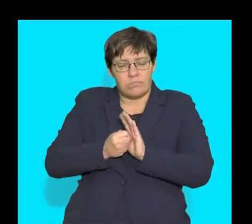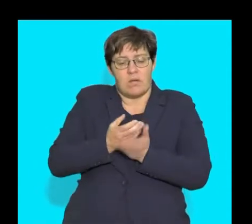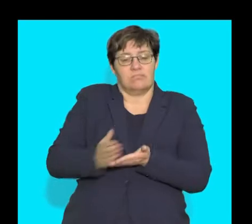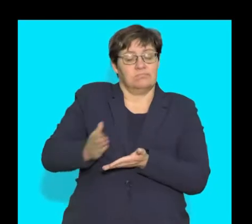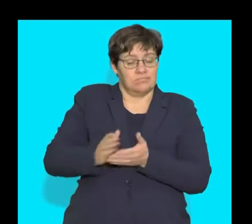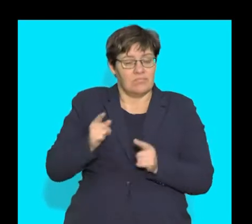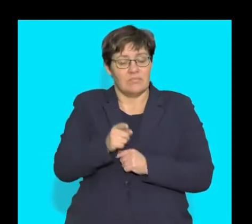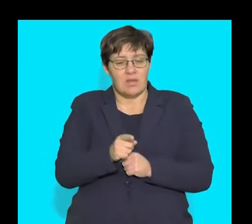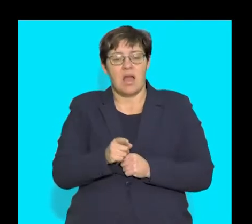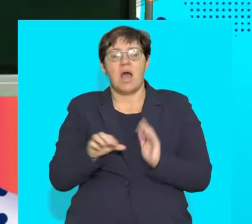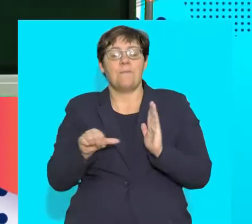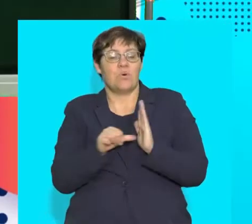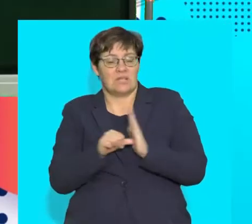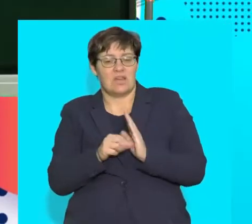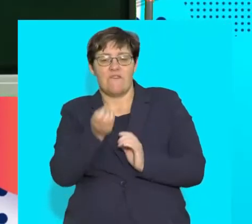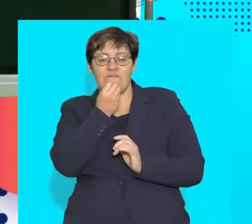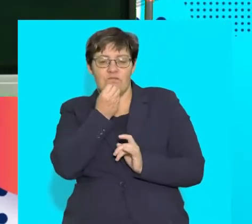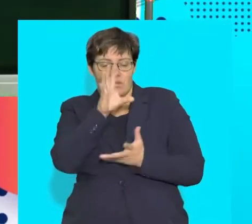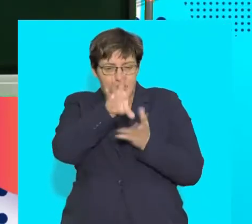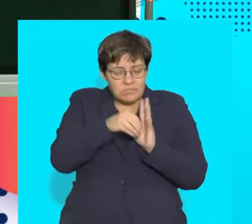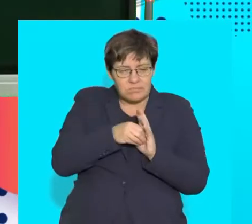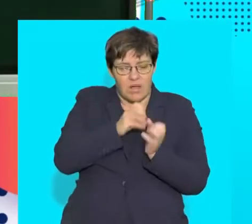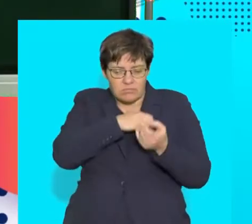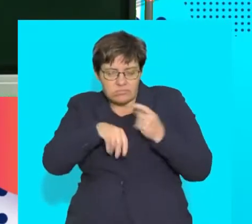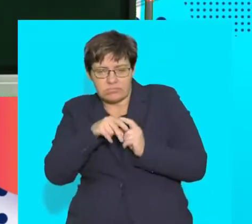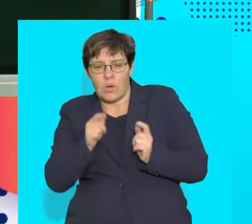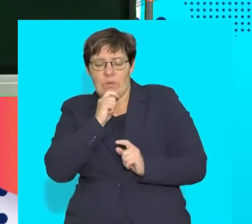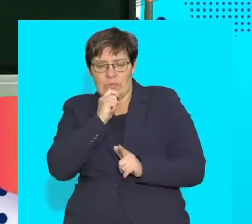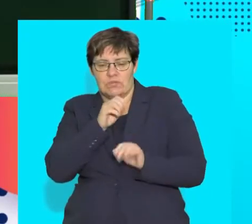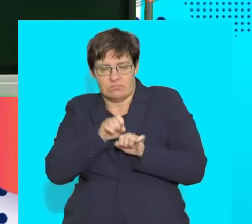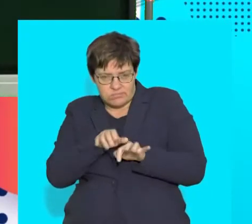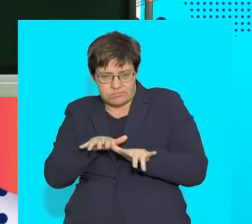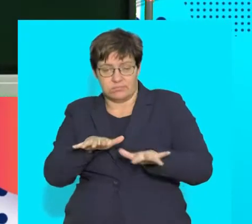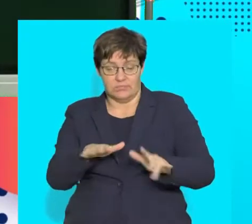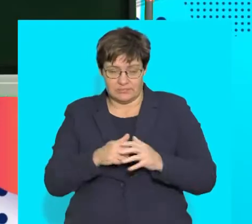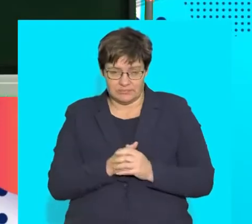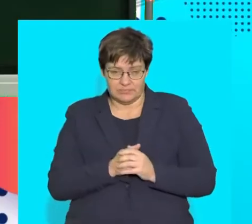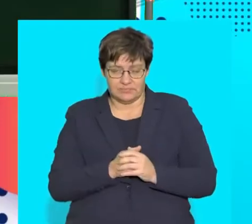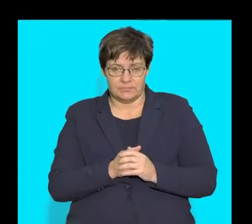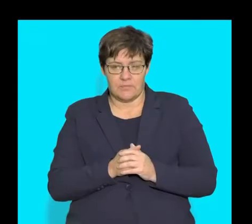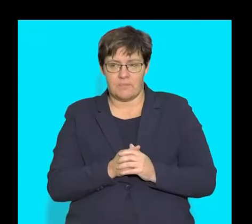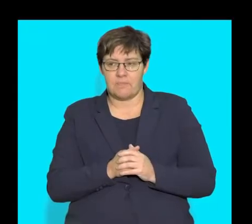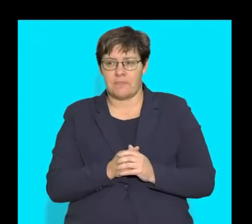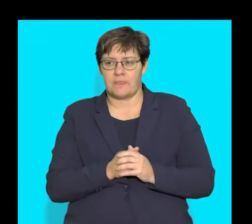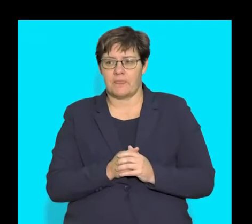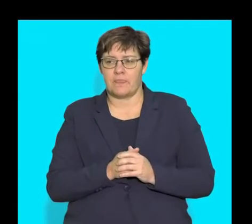concepts of how food is digested, absorbed, and assimilated in the body.